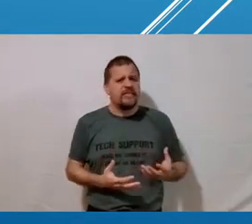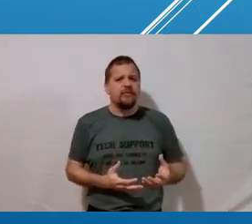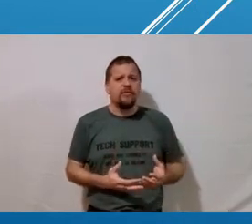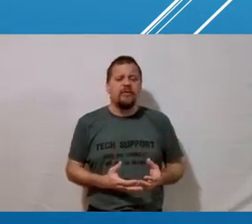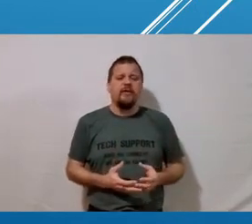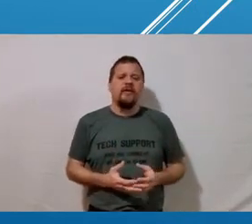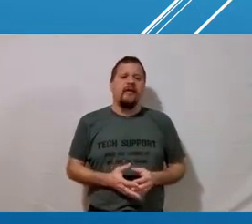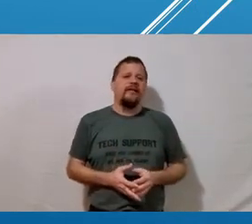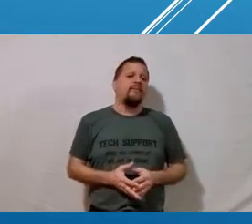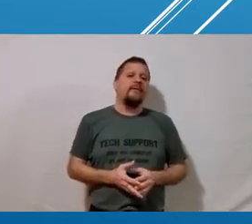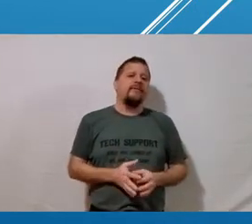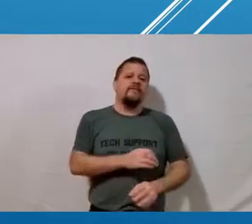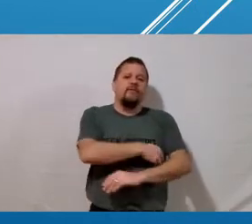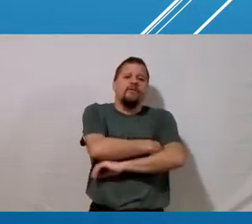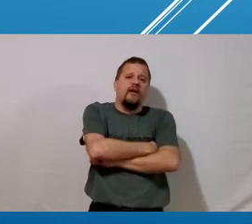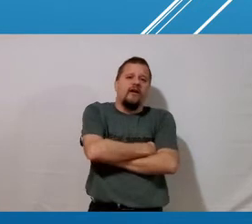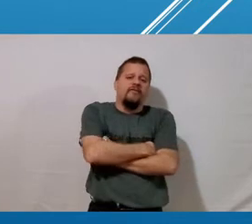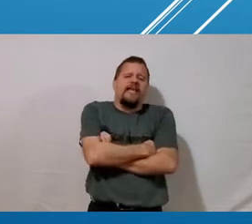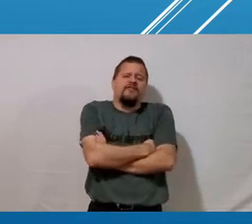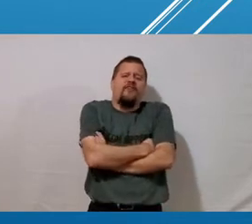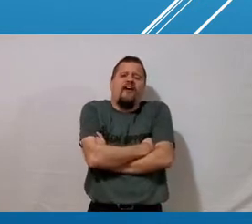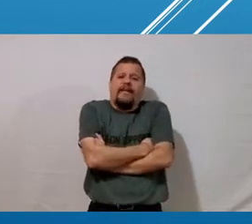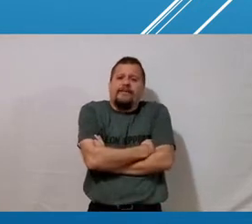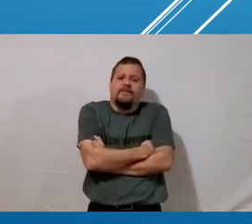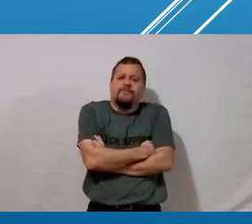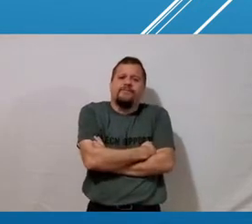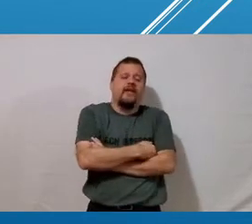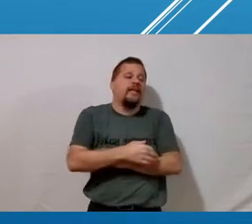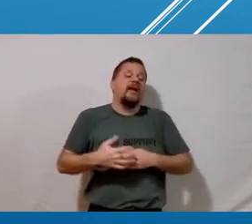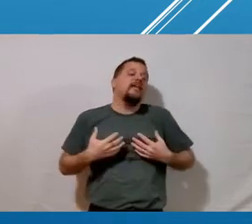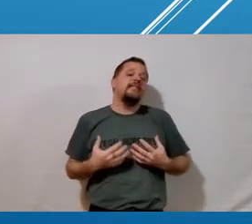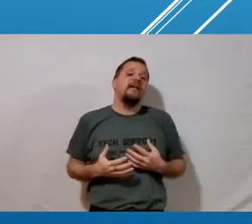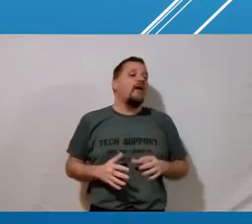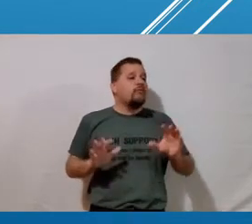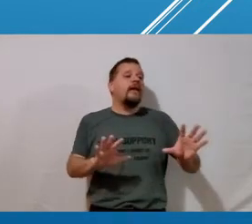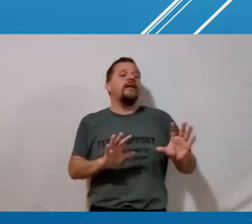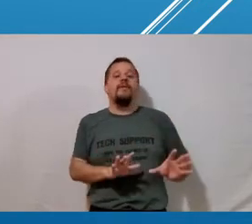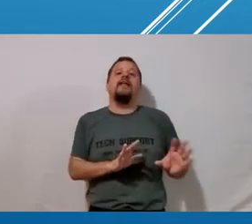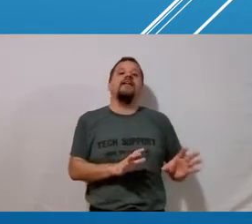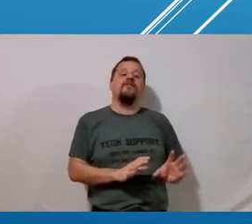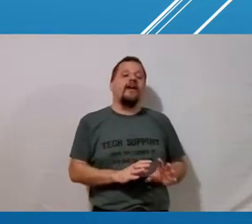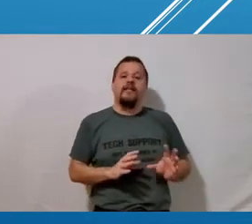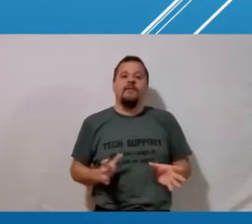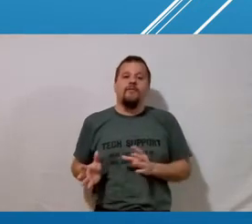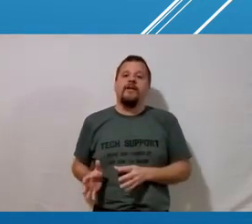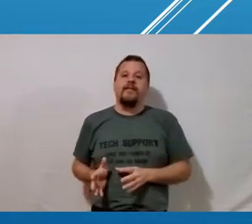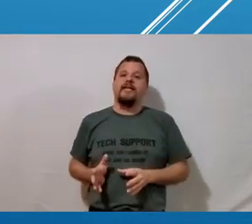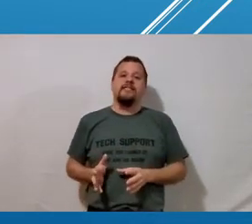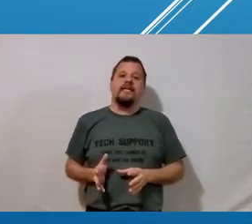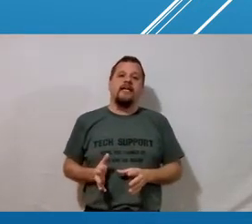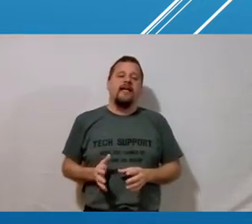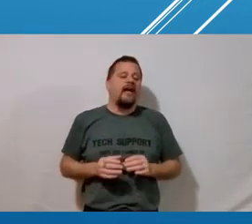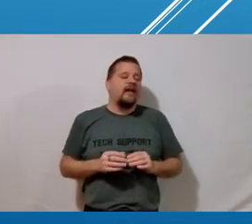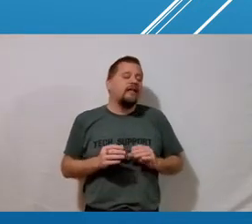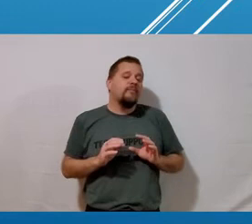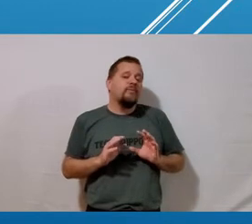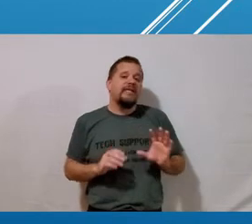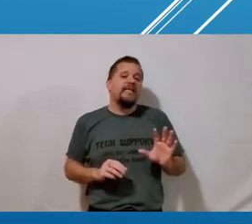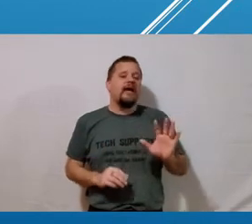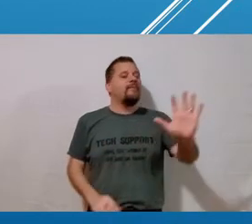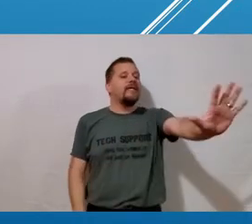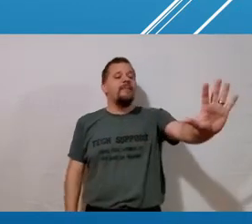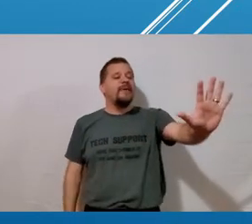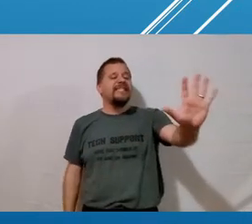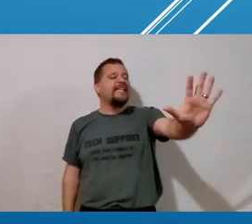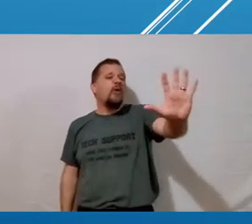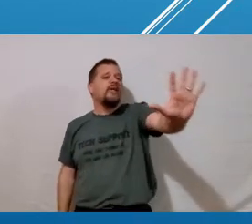does that make sense to you and then maybe they'll fold their heart that's fine and then i say oh great i'm glad that's fine and then i'll move on to the next thing and